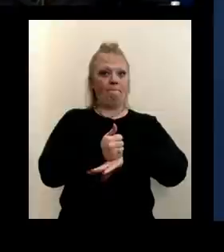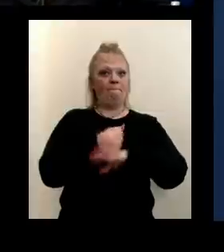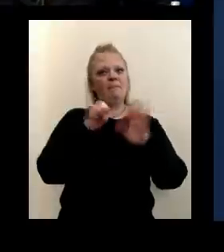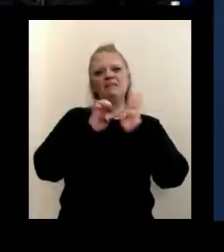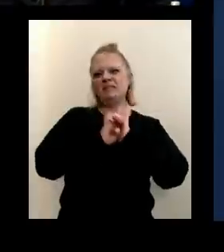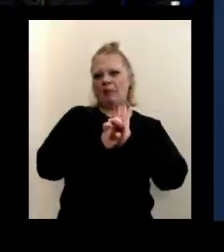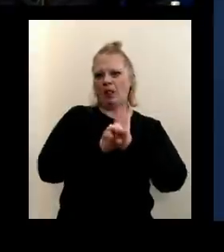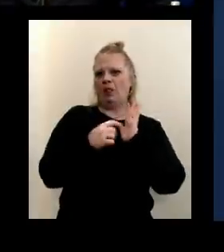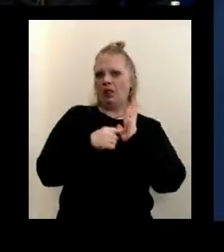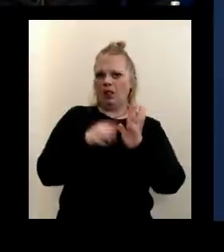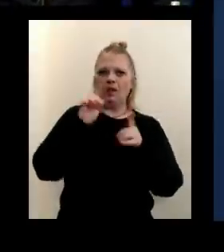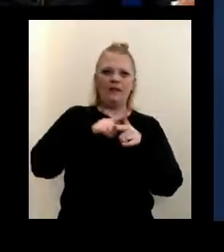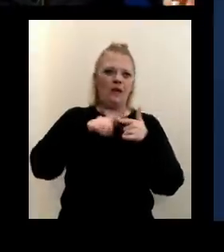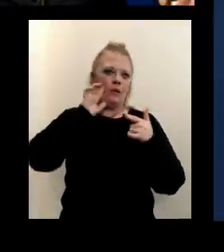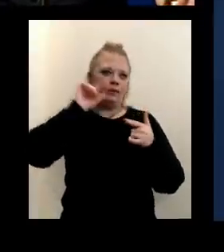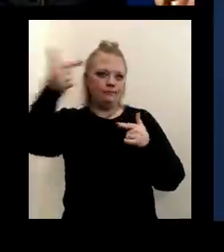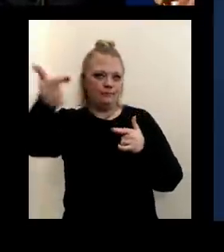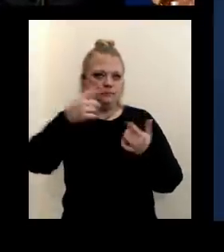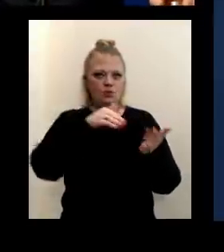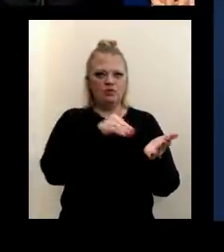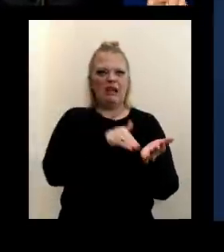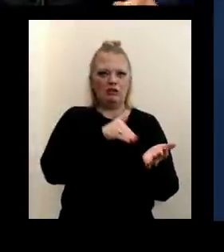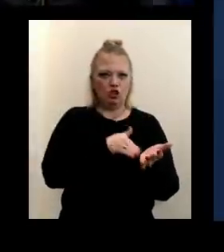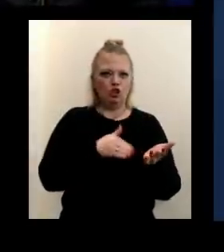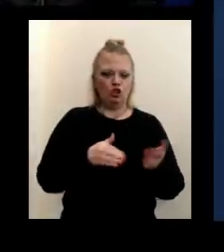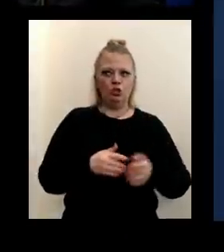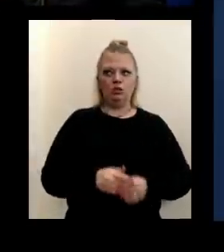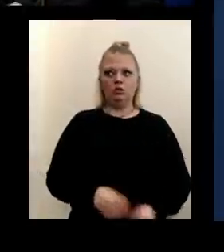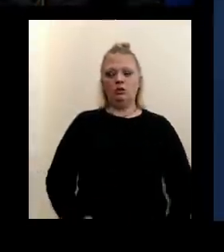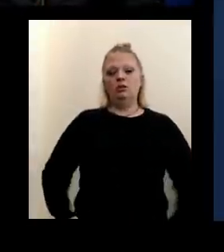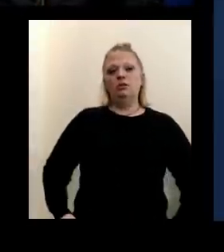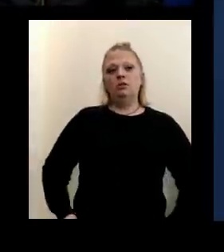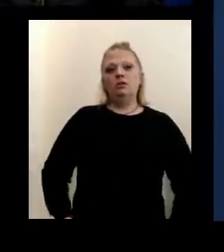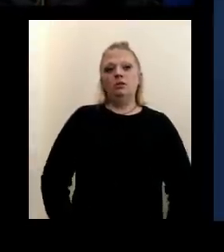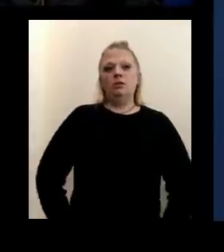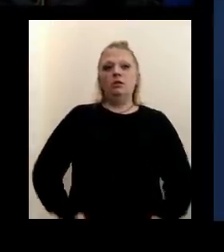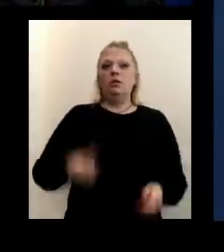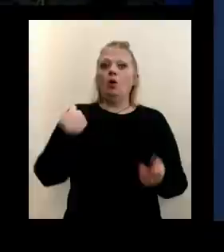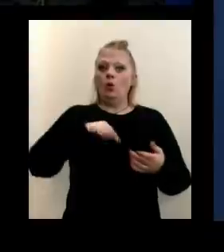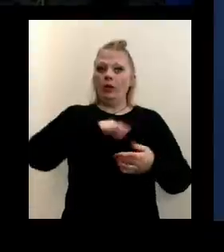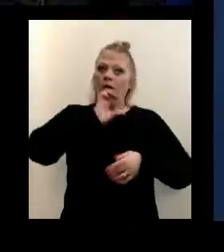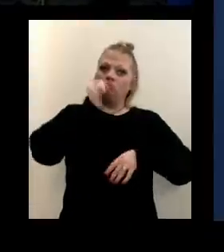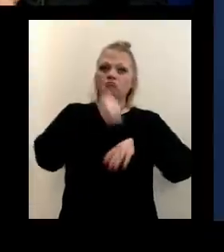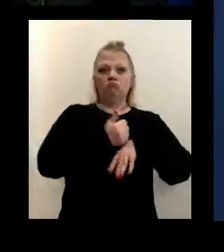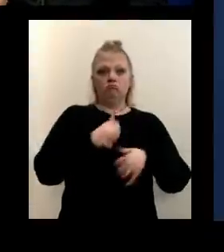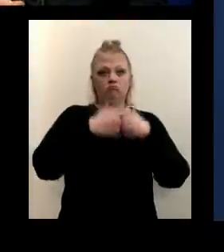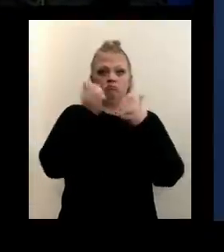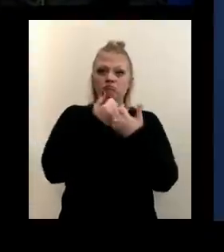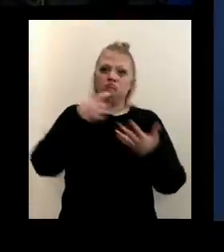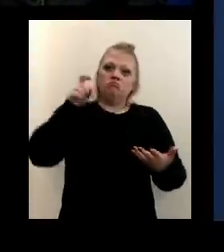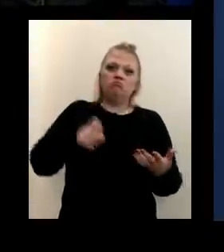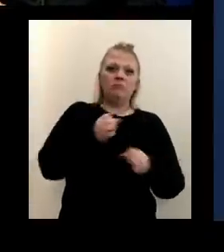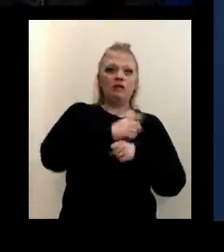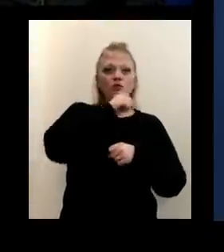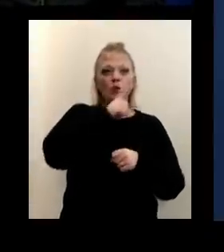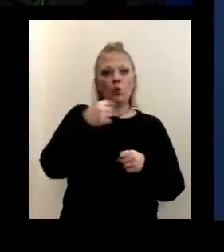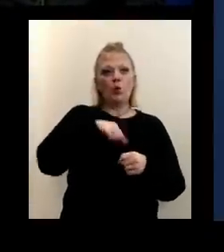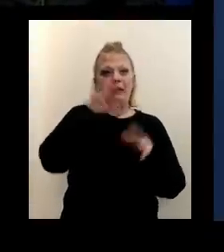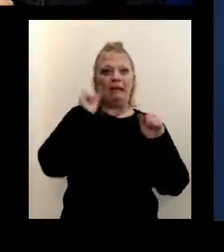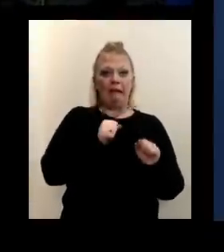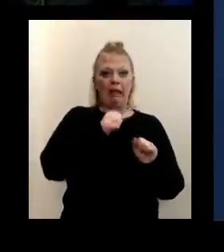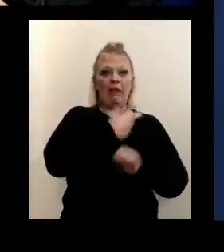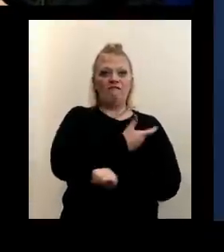you an example, and I'll turn it over to Dr. Burstein now. We've put in place the things that are necessary to ensure that we can